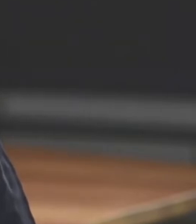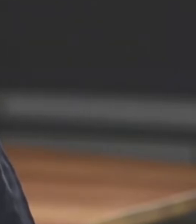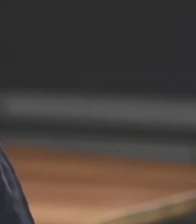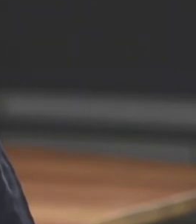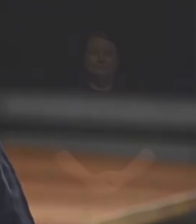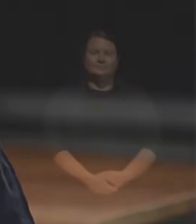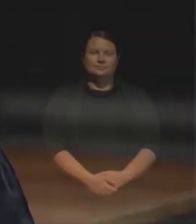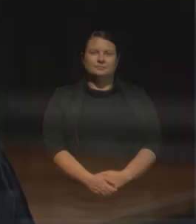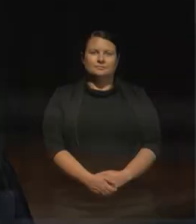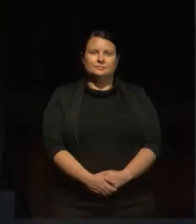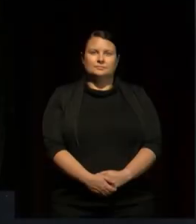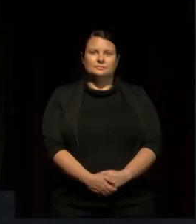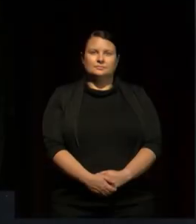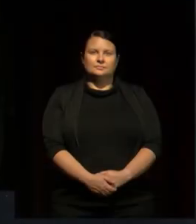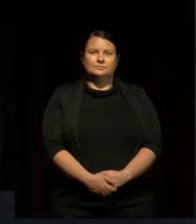conversation.